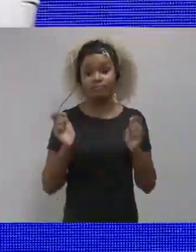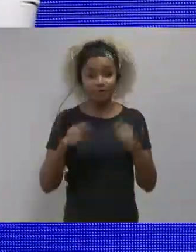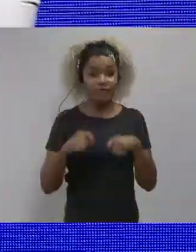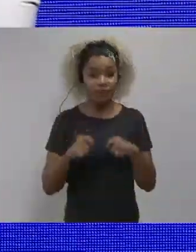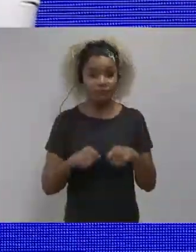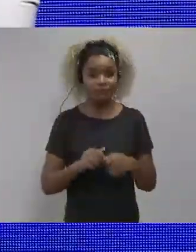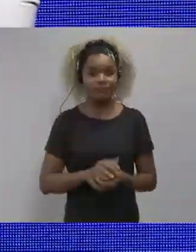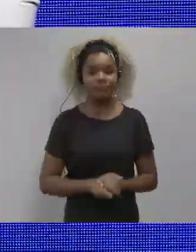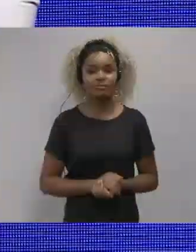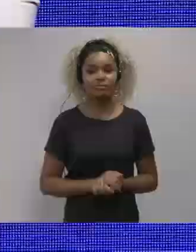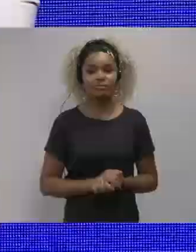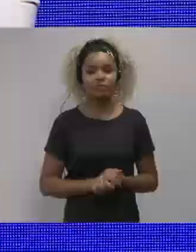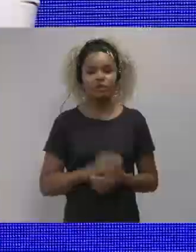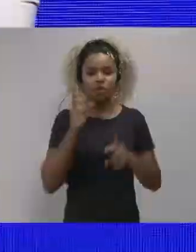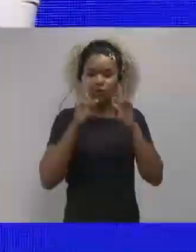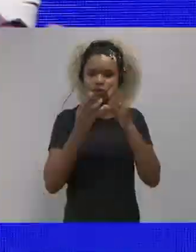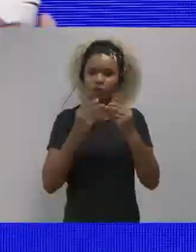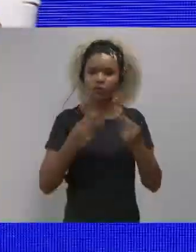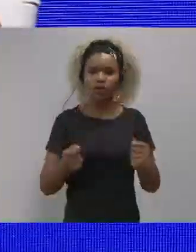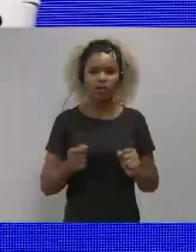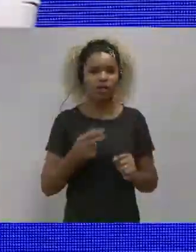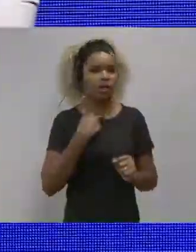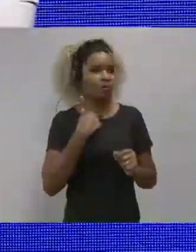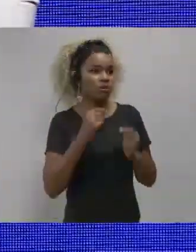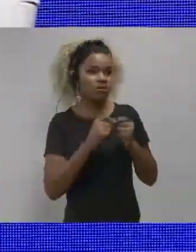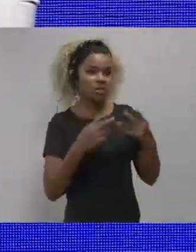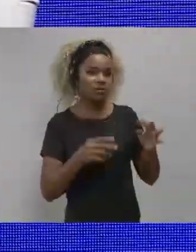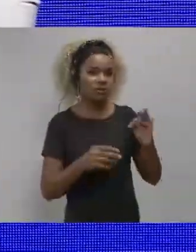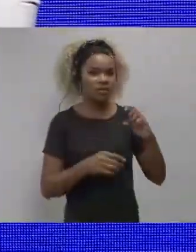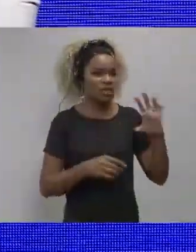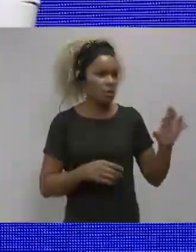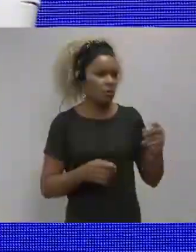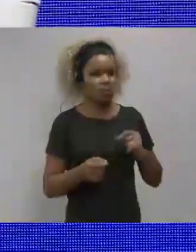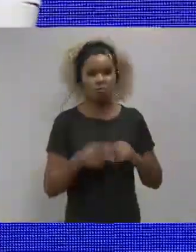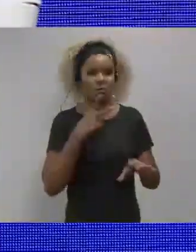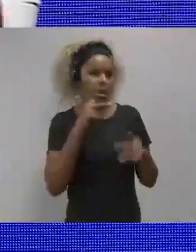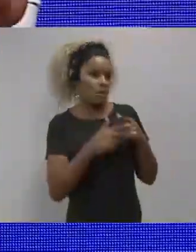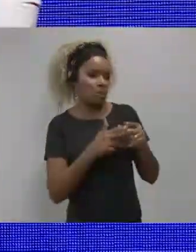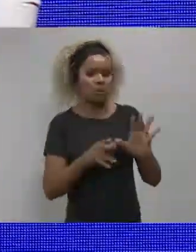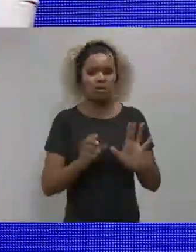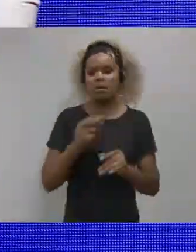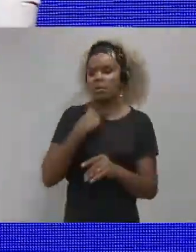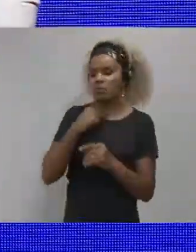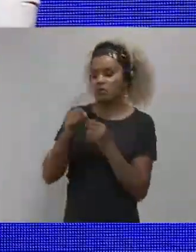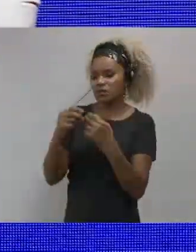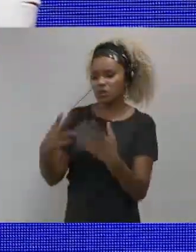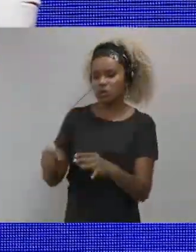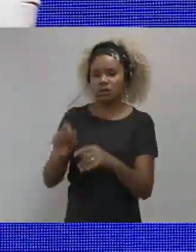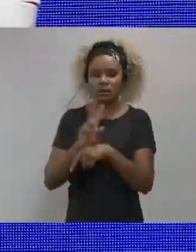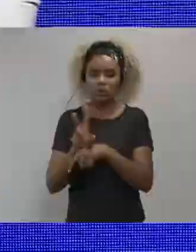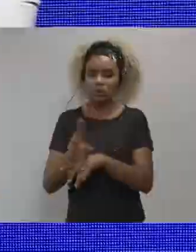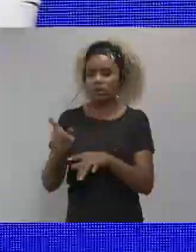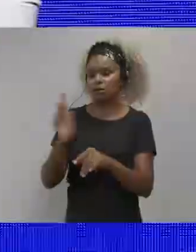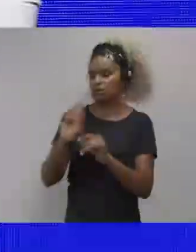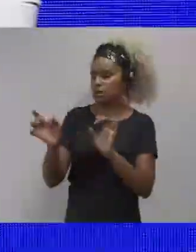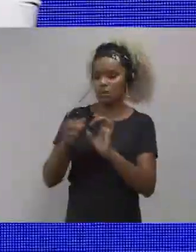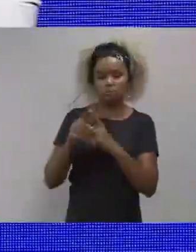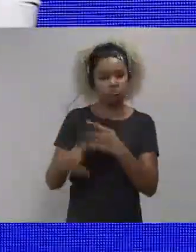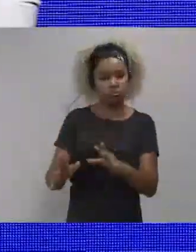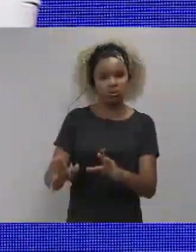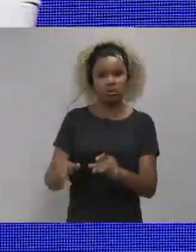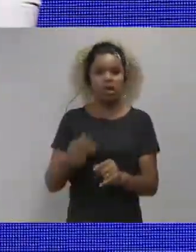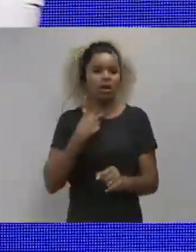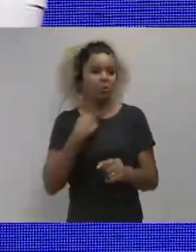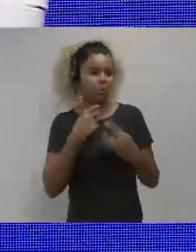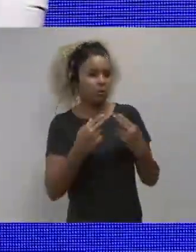with shopping? Yes, you can, it's my case. Well, you can't do that because the union will not allow it, because the control